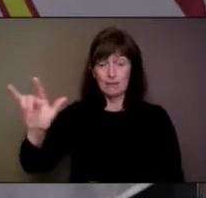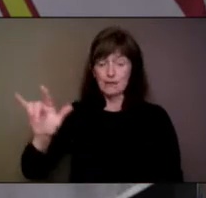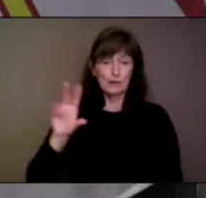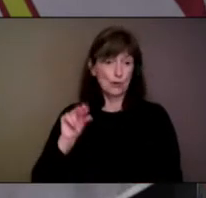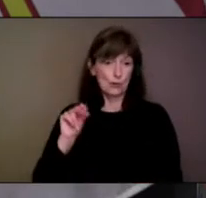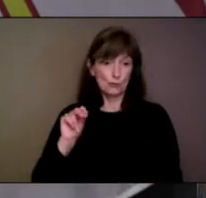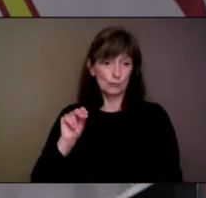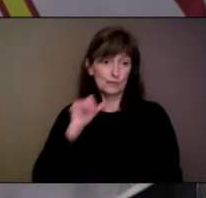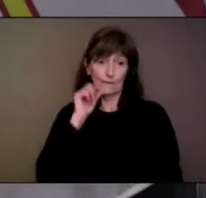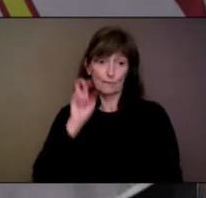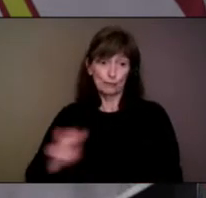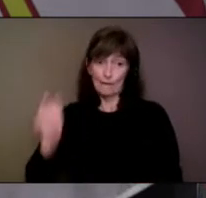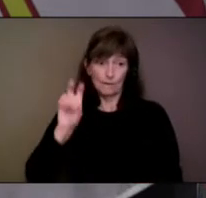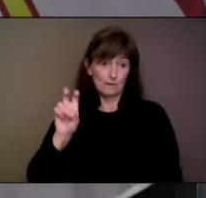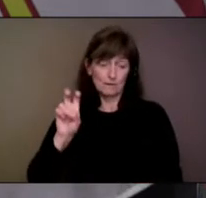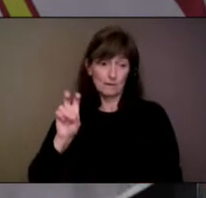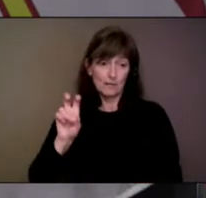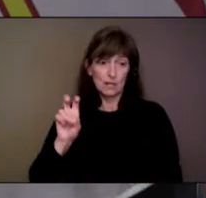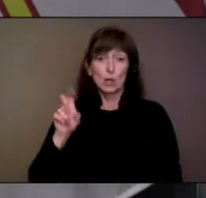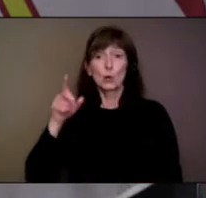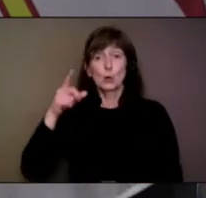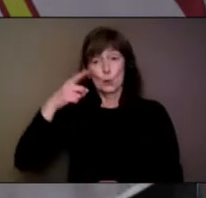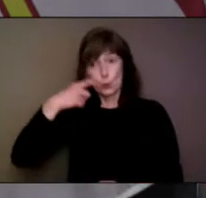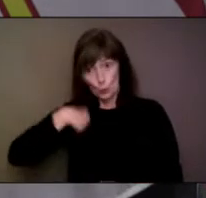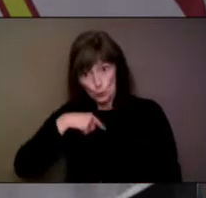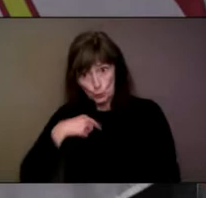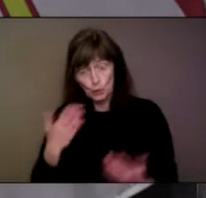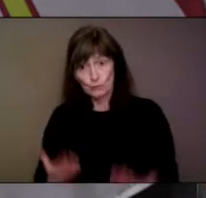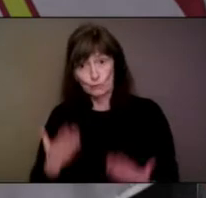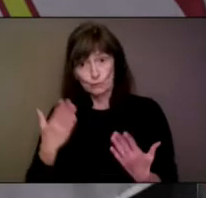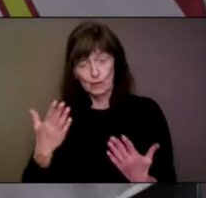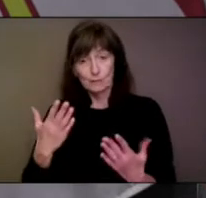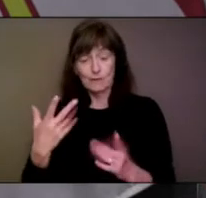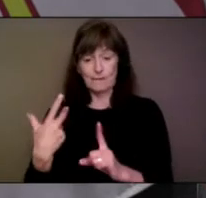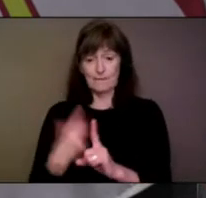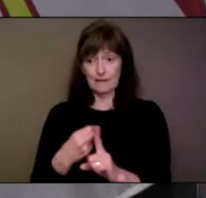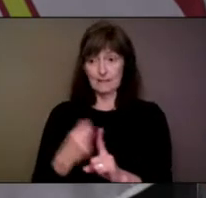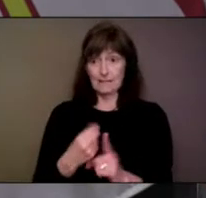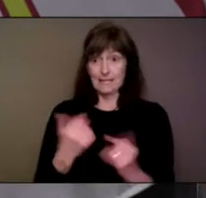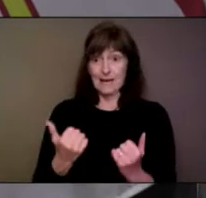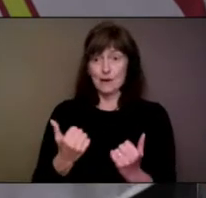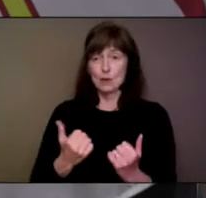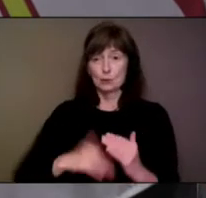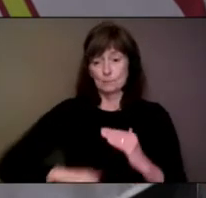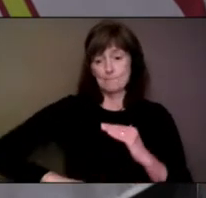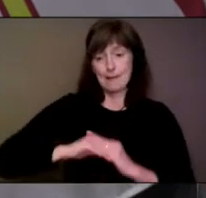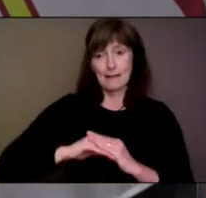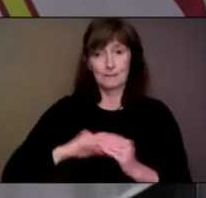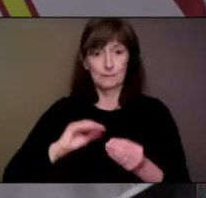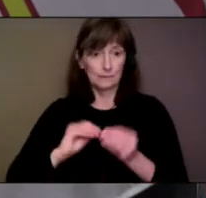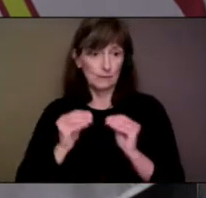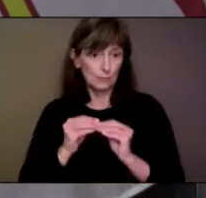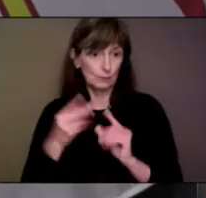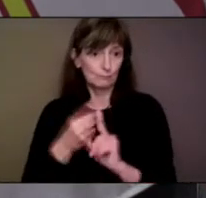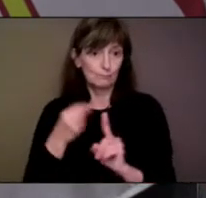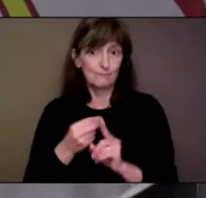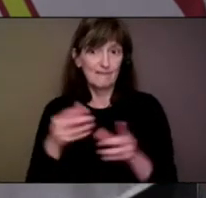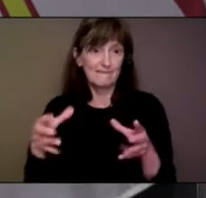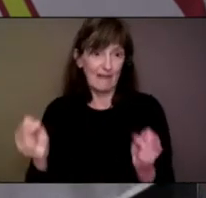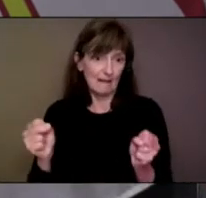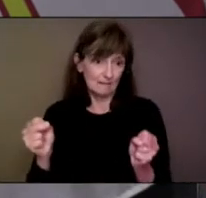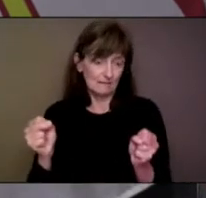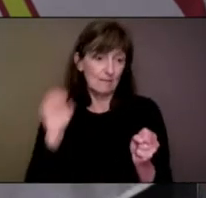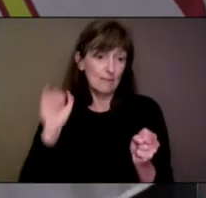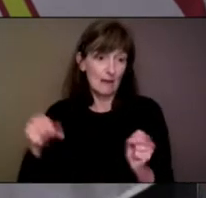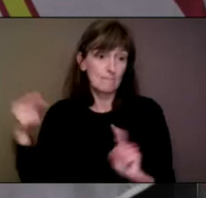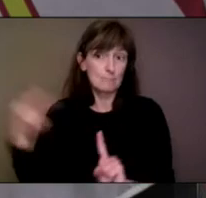recommending vaccinations the way we are so that we can get the maximum number of people protected as quickly as possible. What I